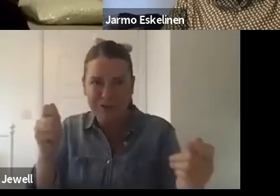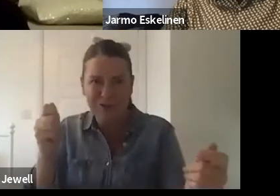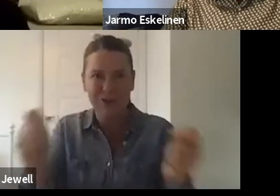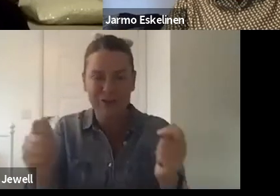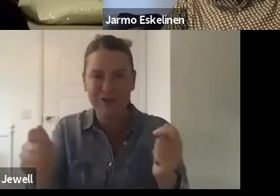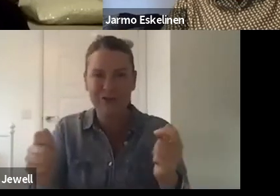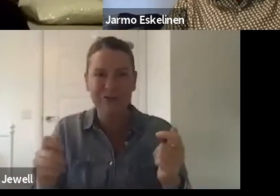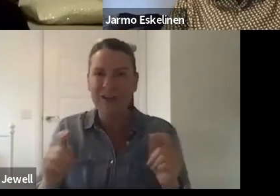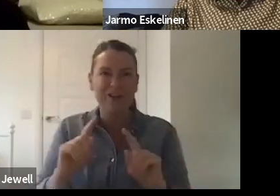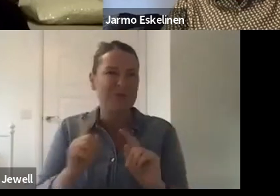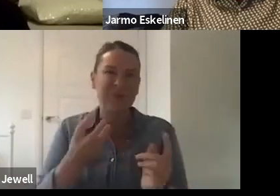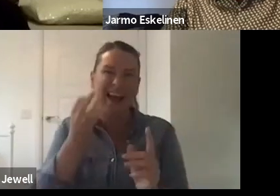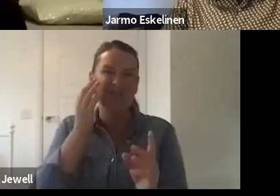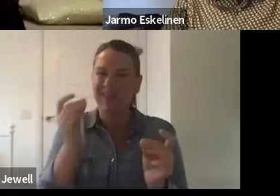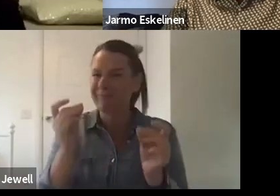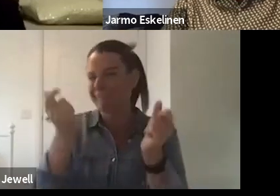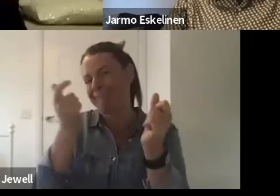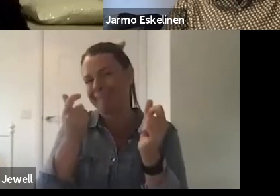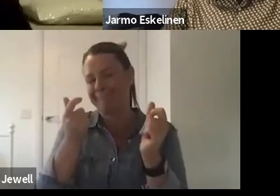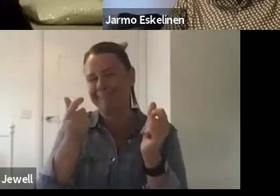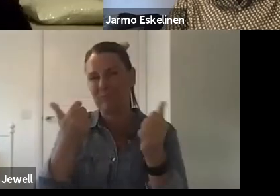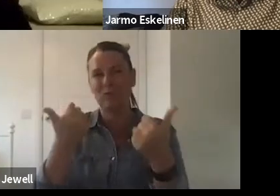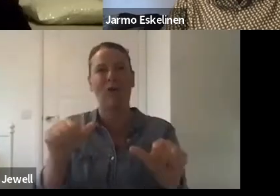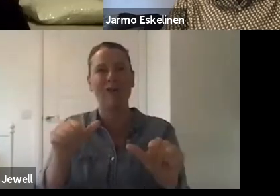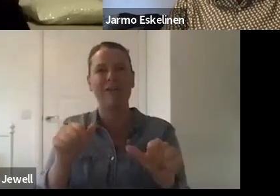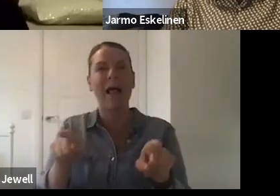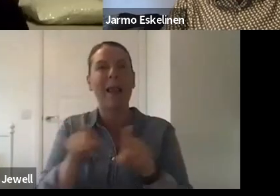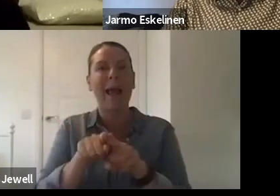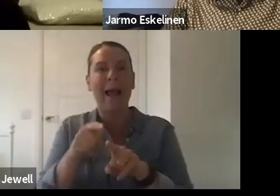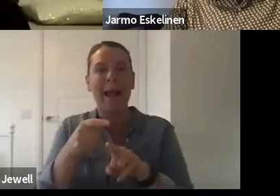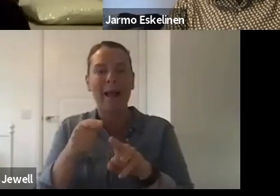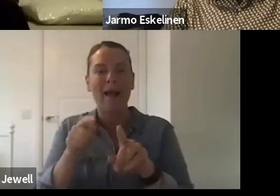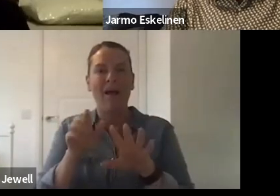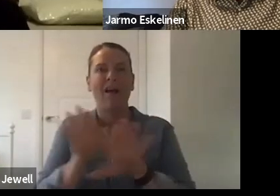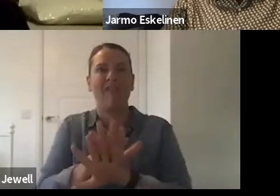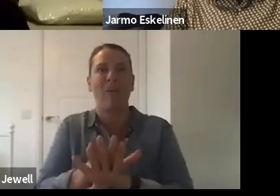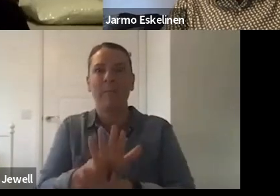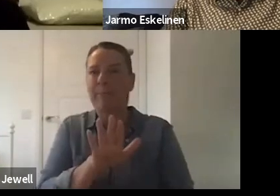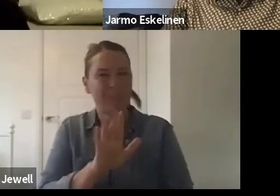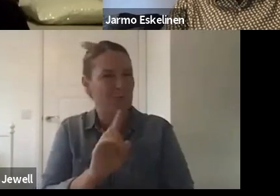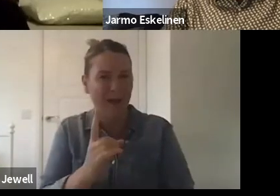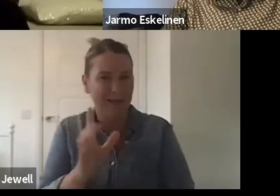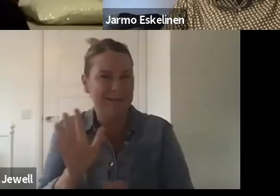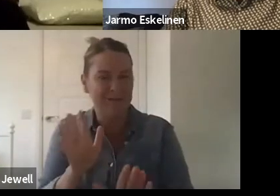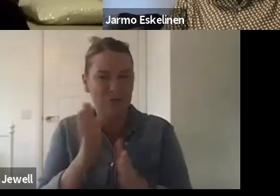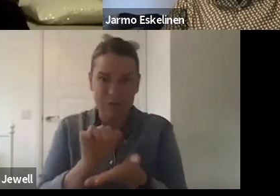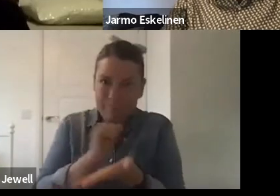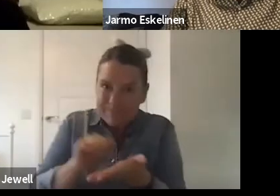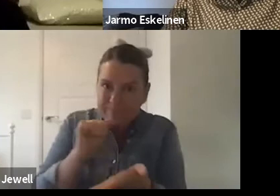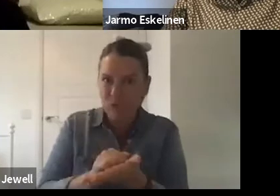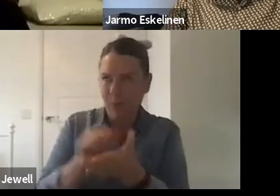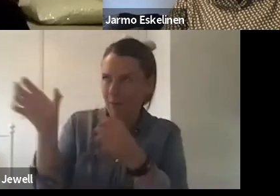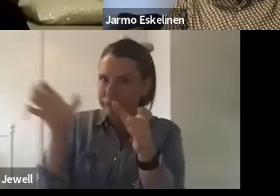that looks like a sticky plaster solution and quick fix. And just coming back to Beatrice's point about